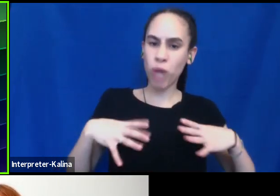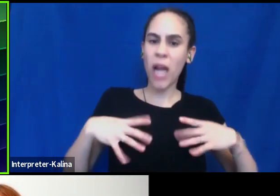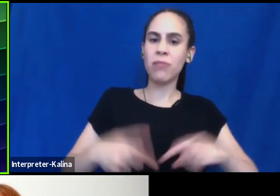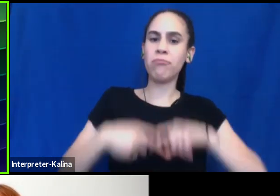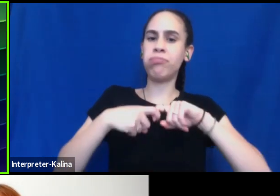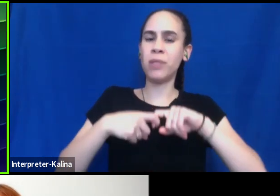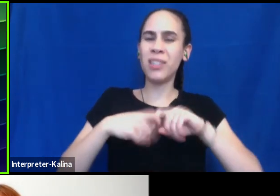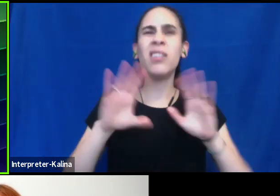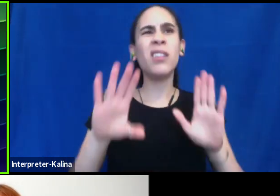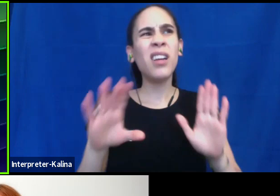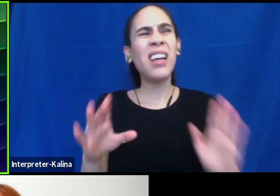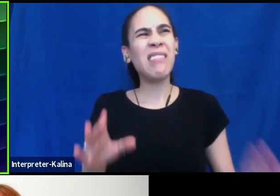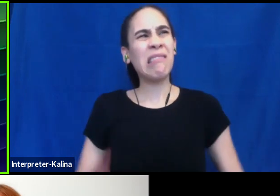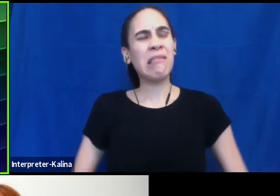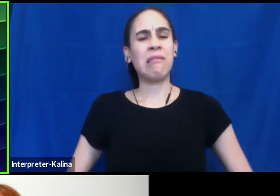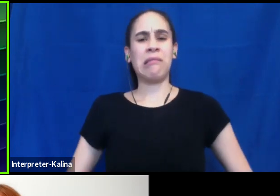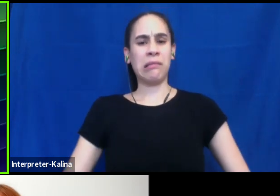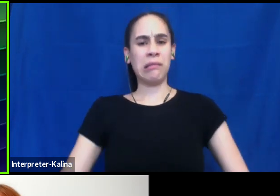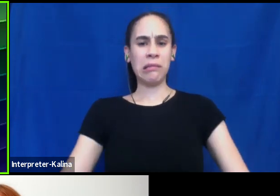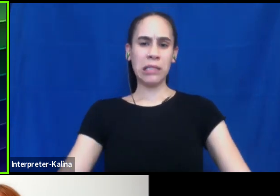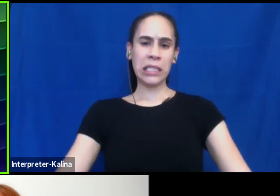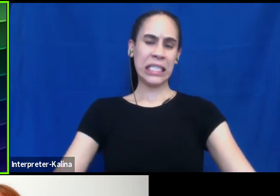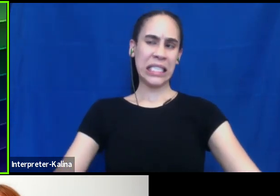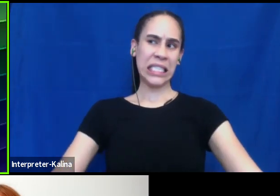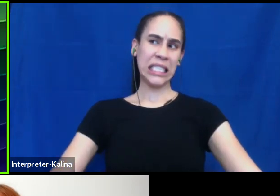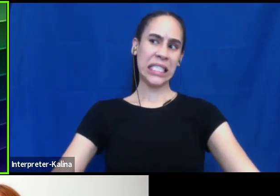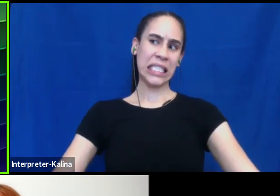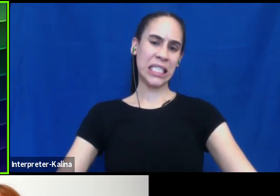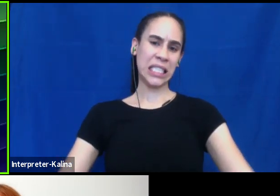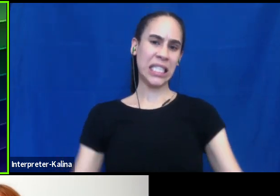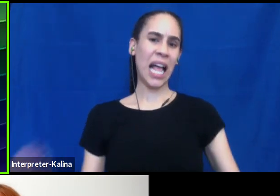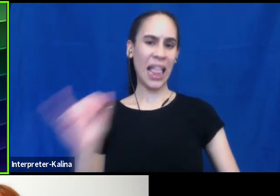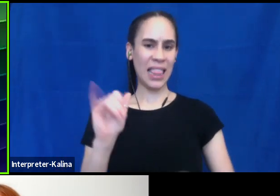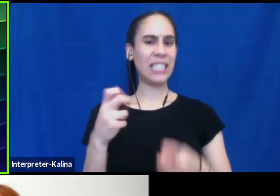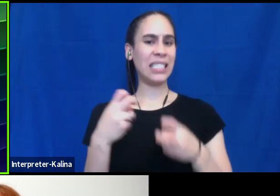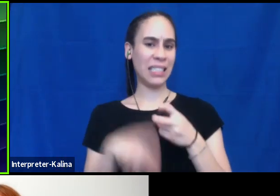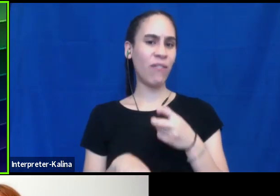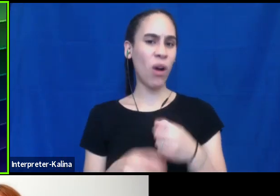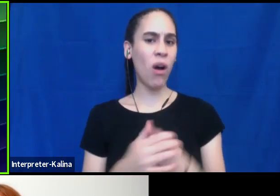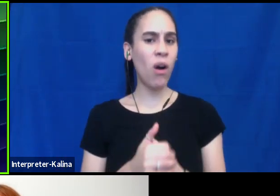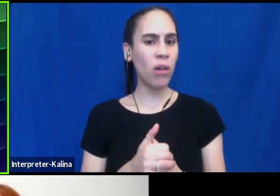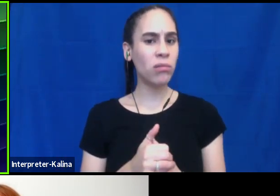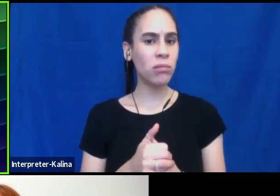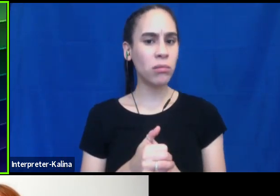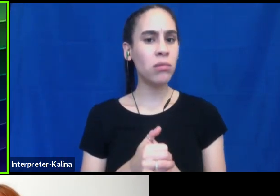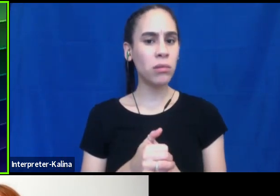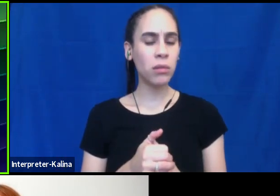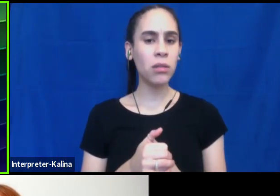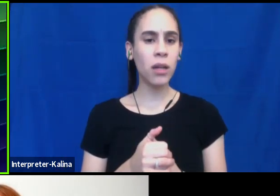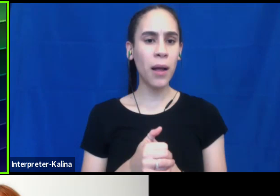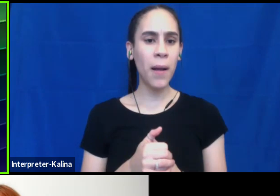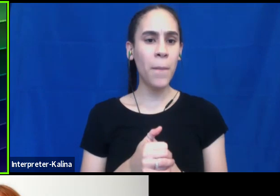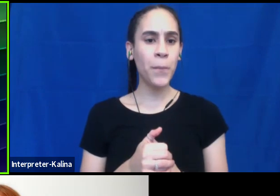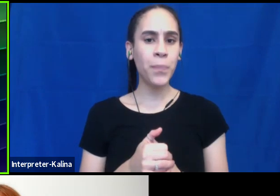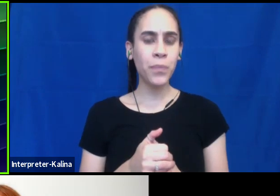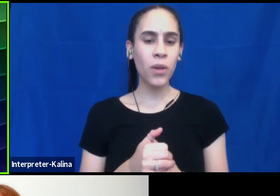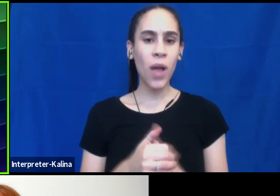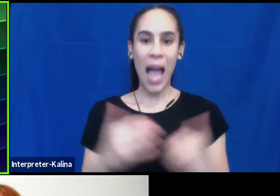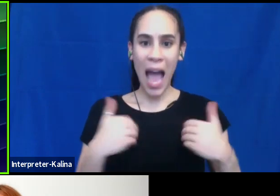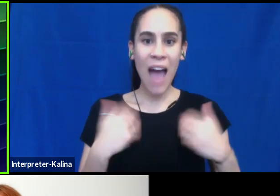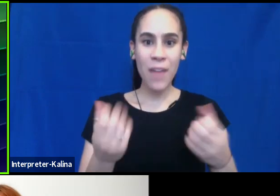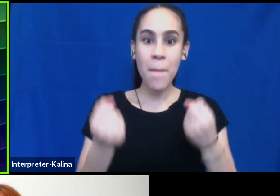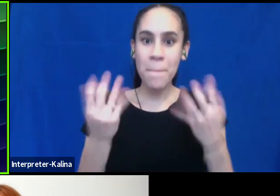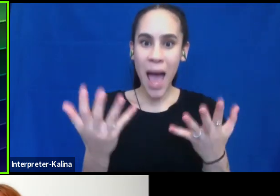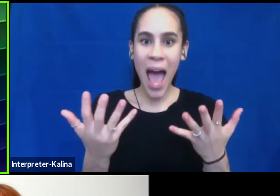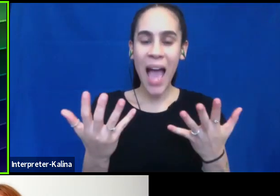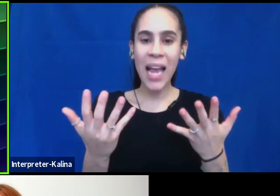I have to say, I find that really, really, um, difficult. I mean, you know, with, with all the things vying for our time, right. Our jobs are,